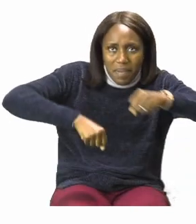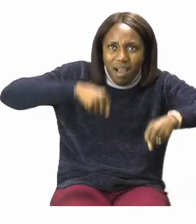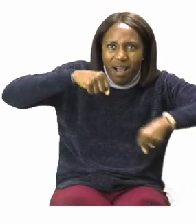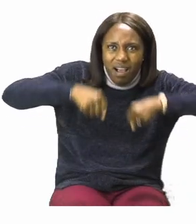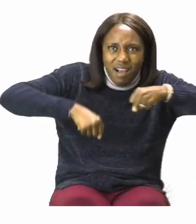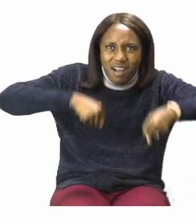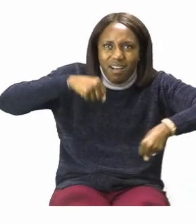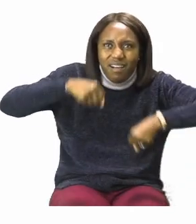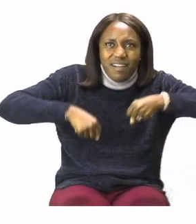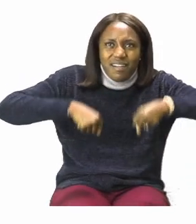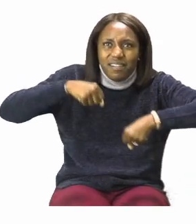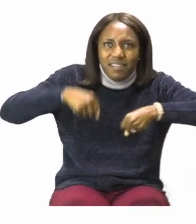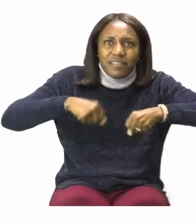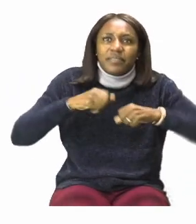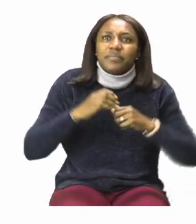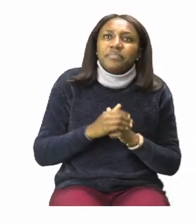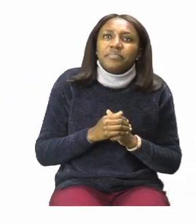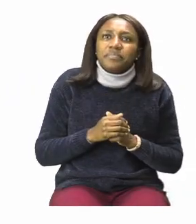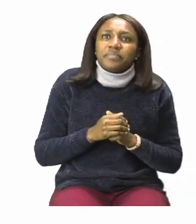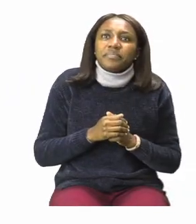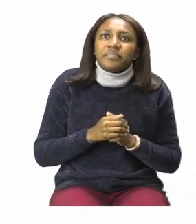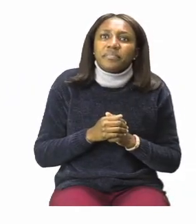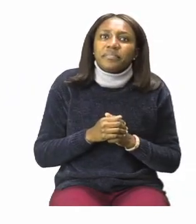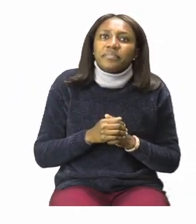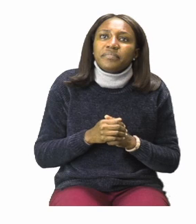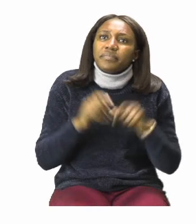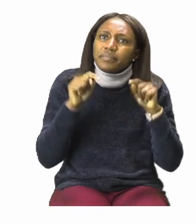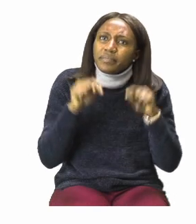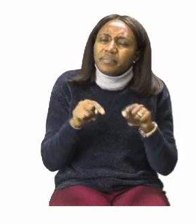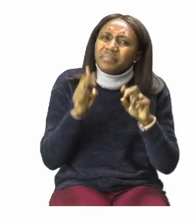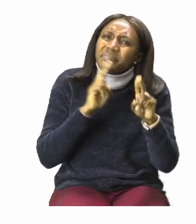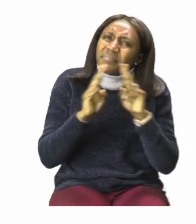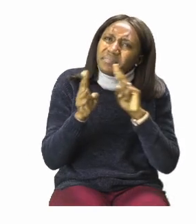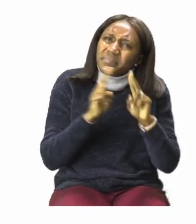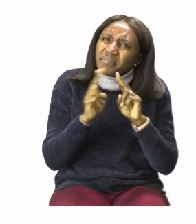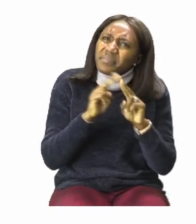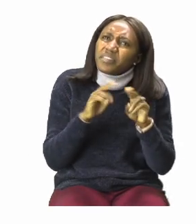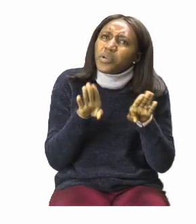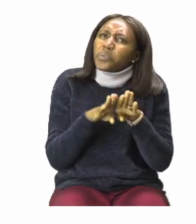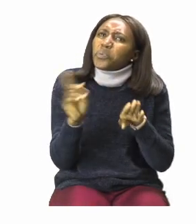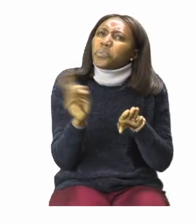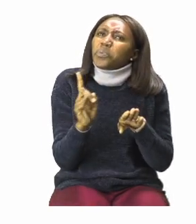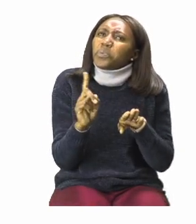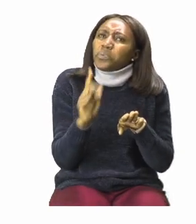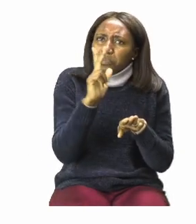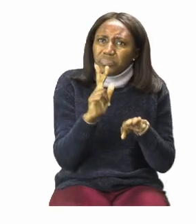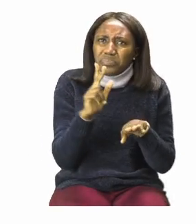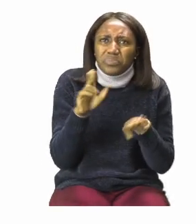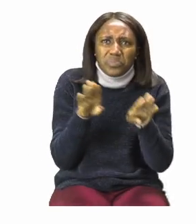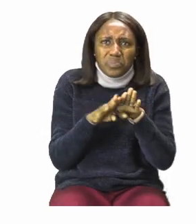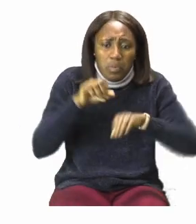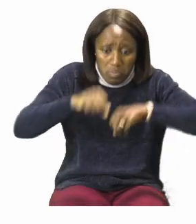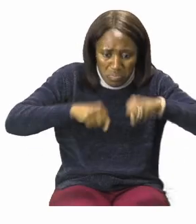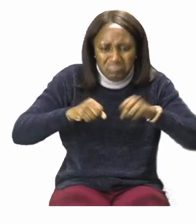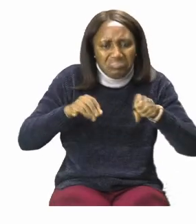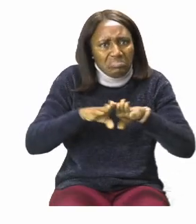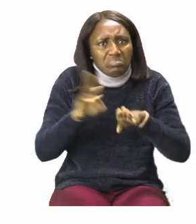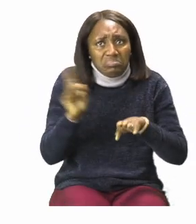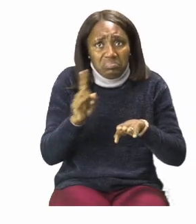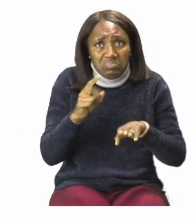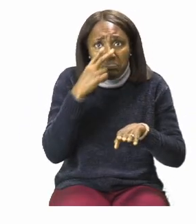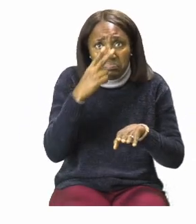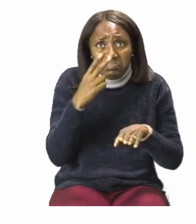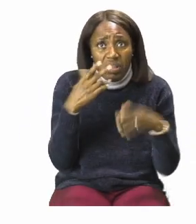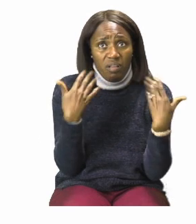we are going to talk about what this person is doing on the bike. As you can see their hands are